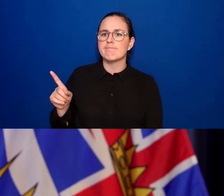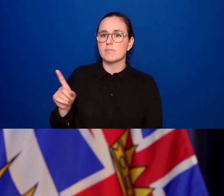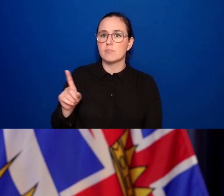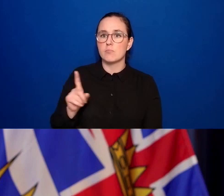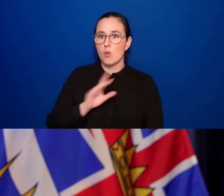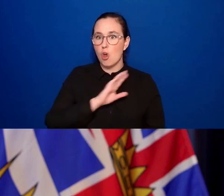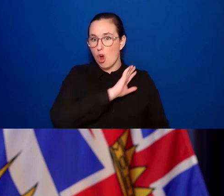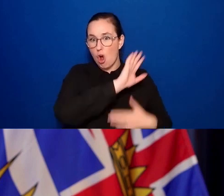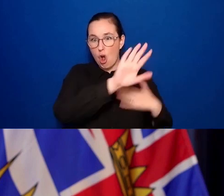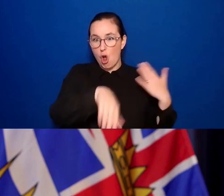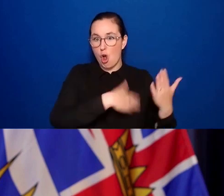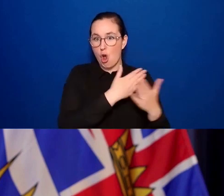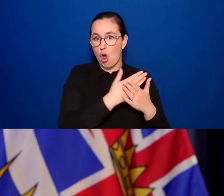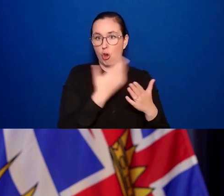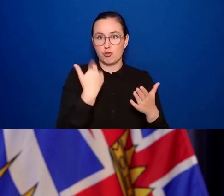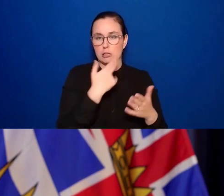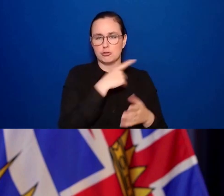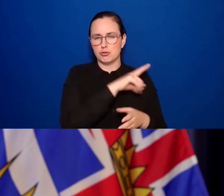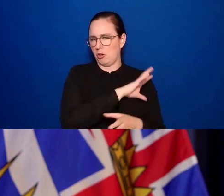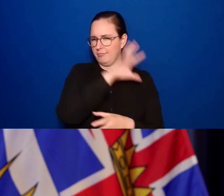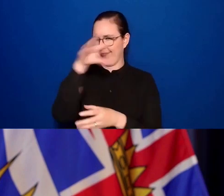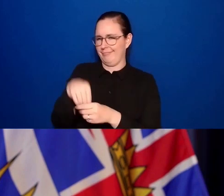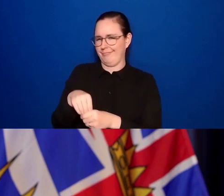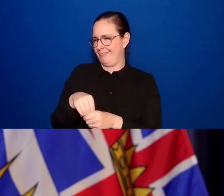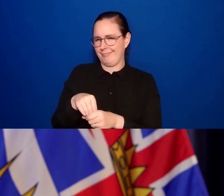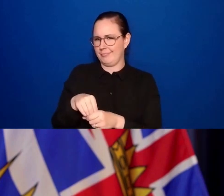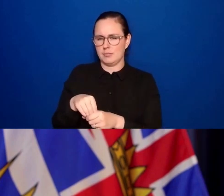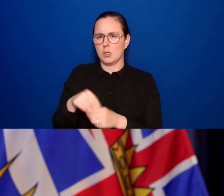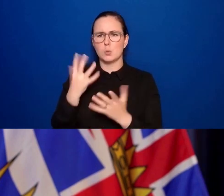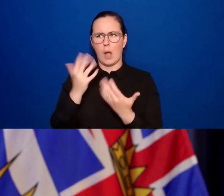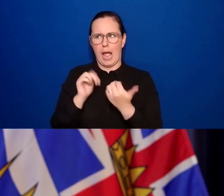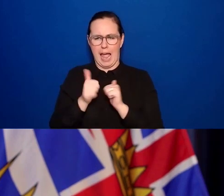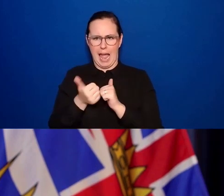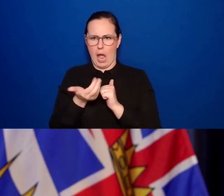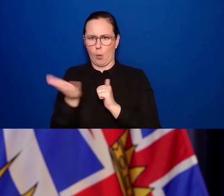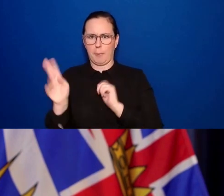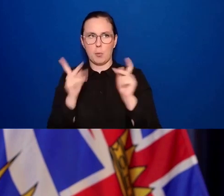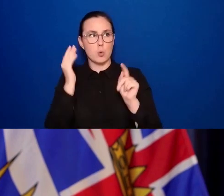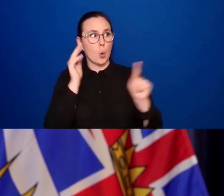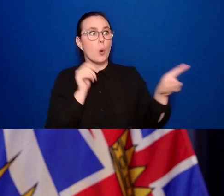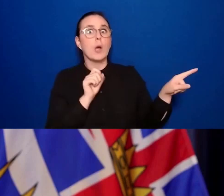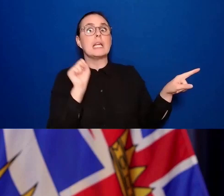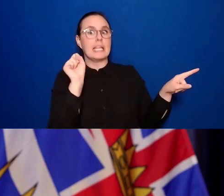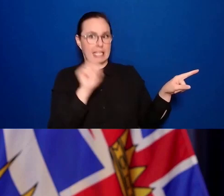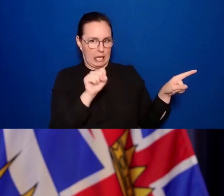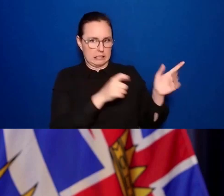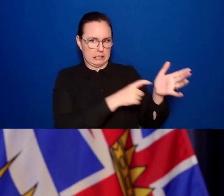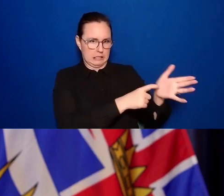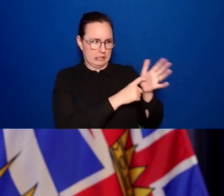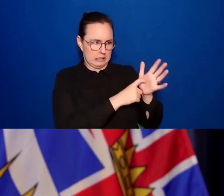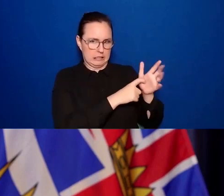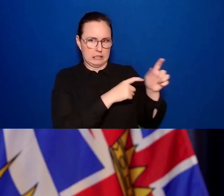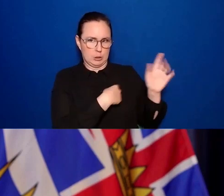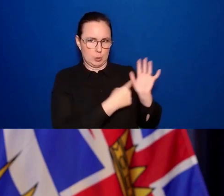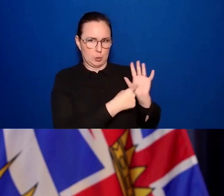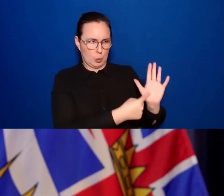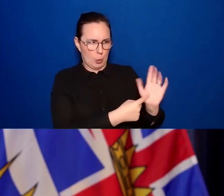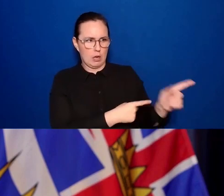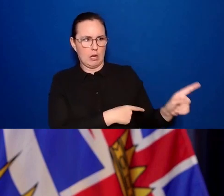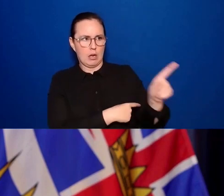included in these requirements, how will customers know which businesses require vaccine cards? Will there be a sign outside to